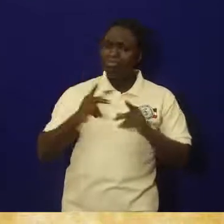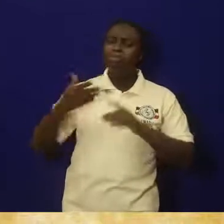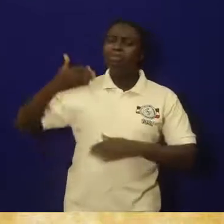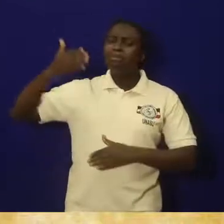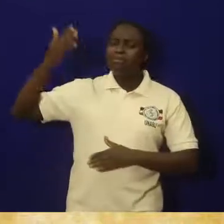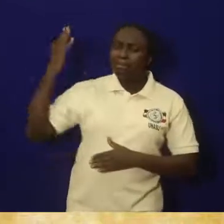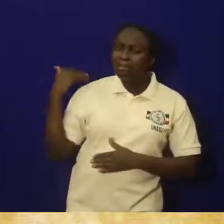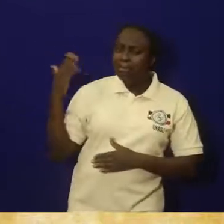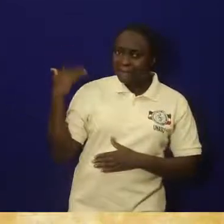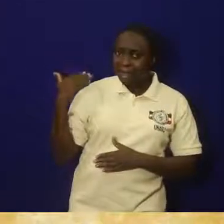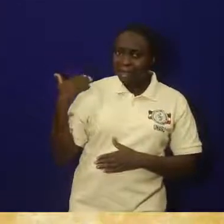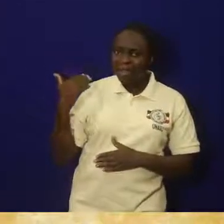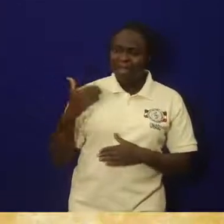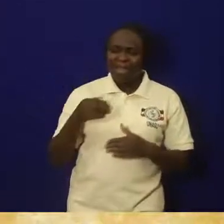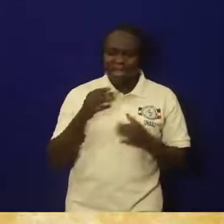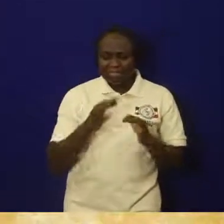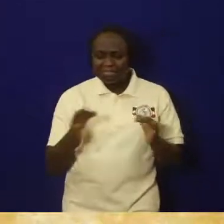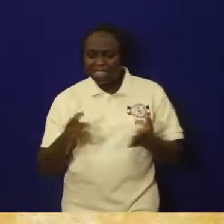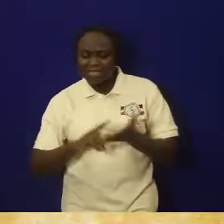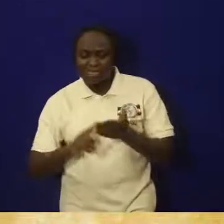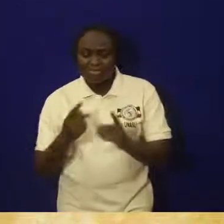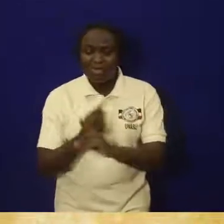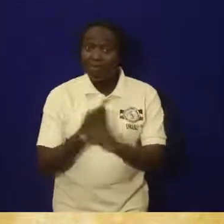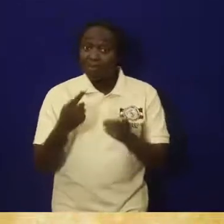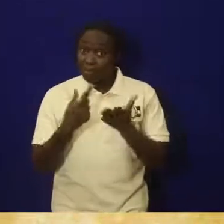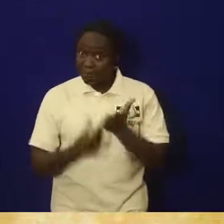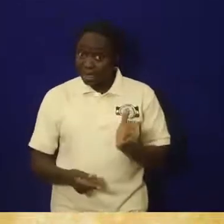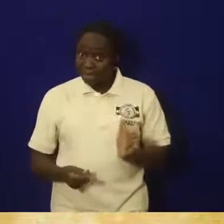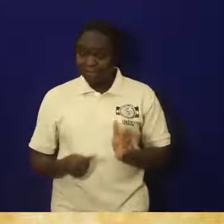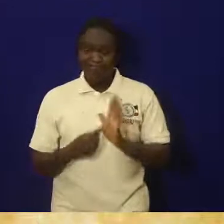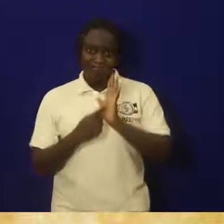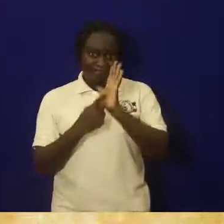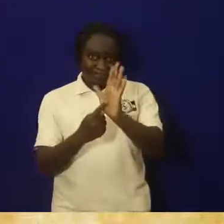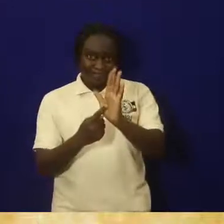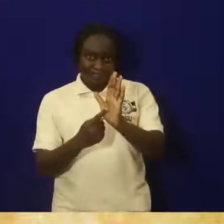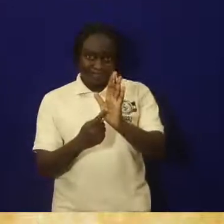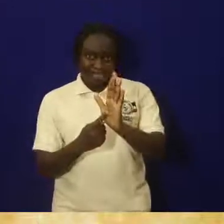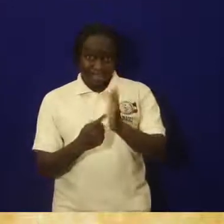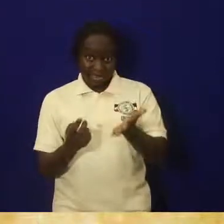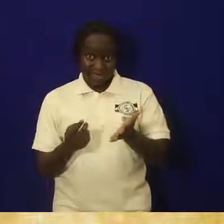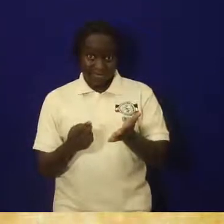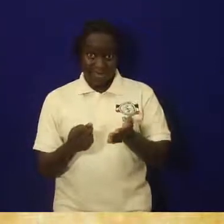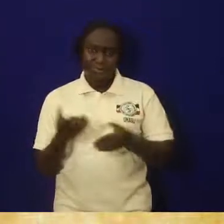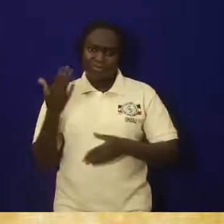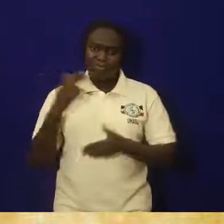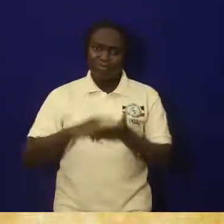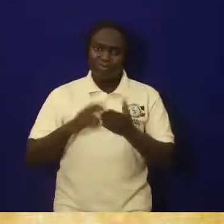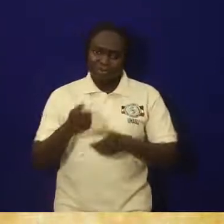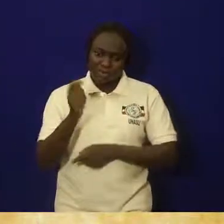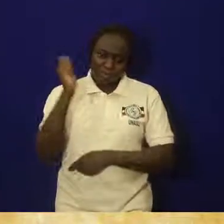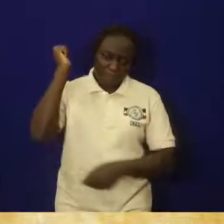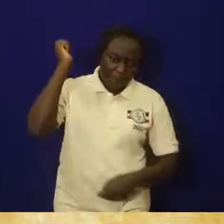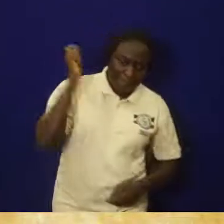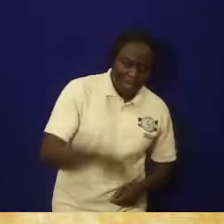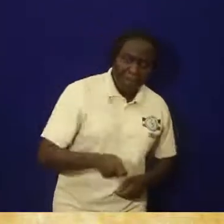What are we talking about? For example, the hand axe,